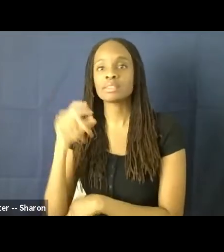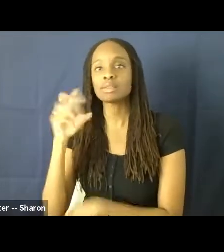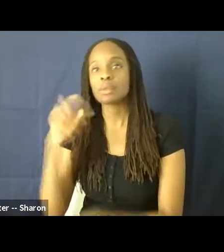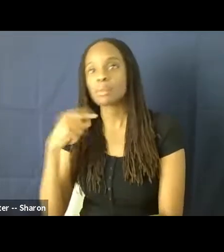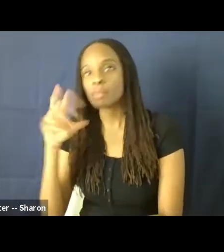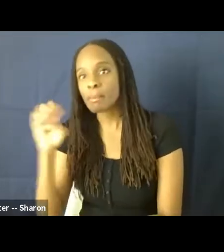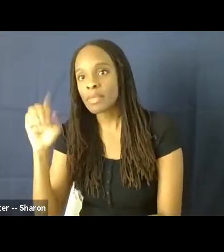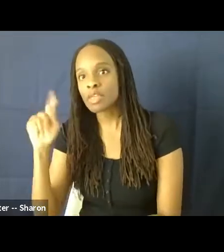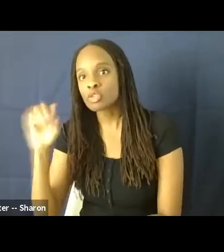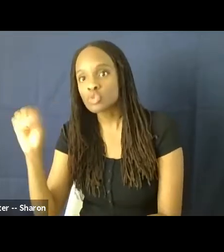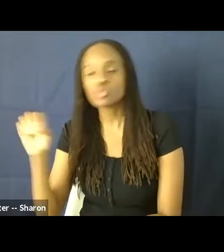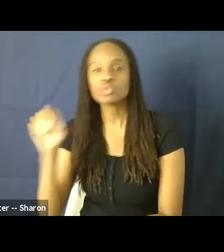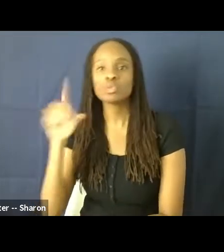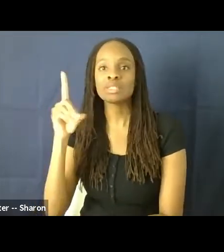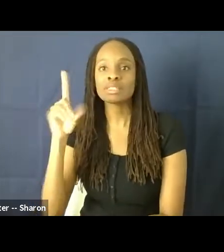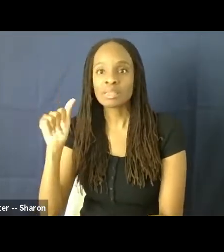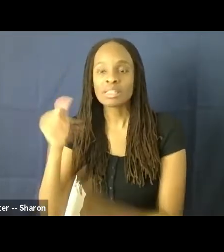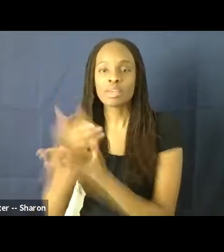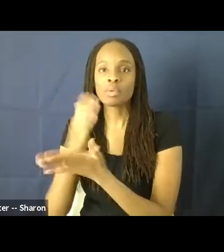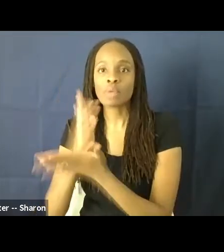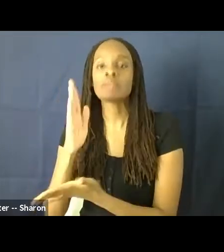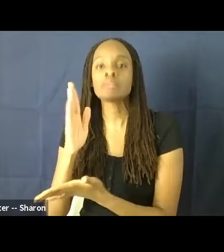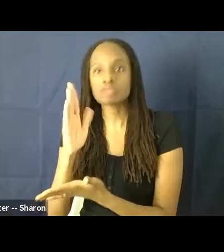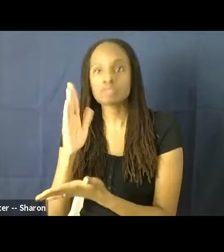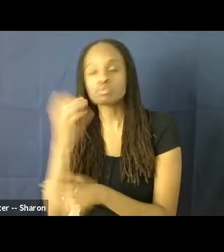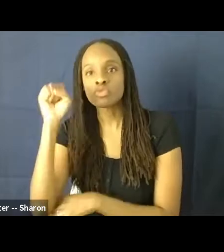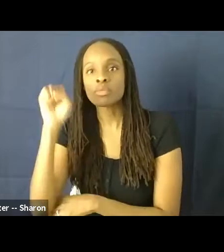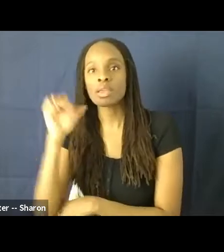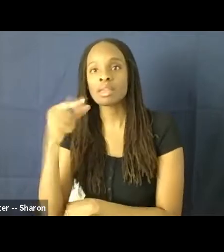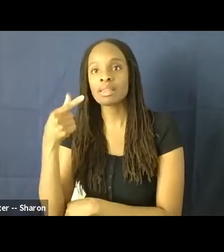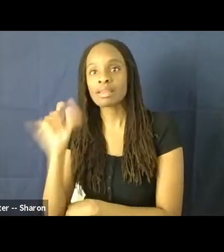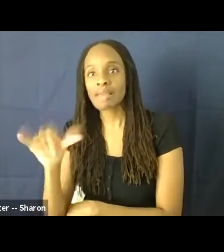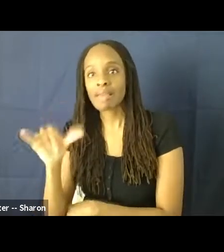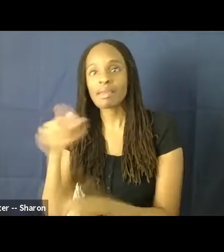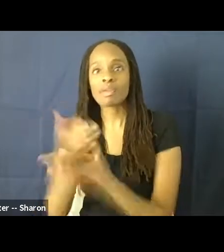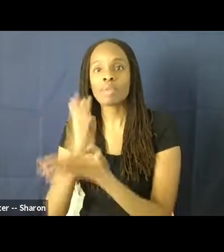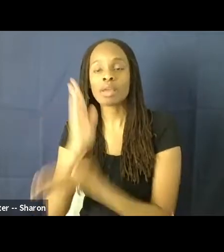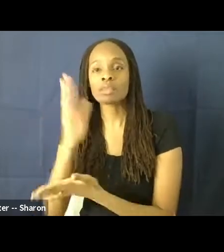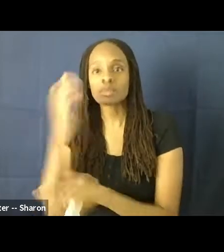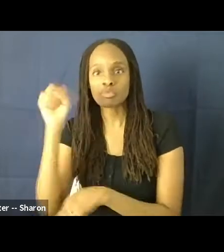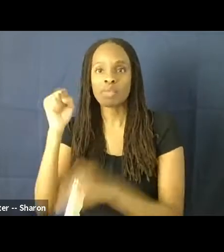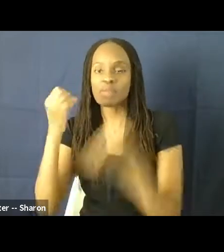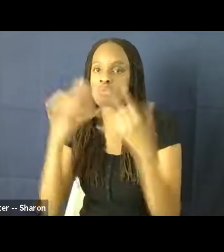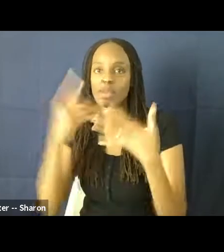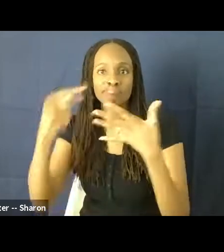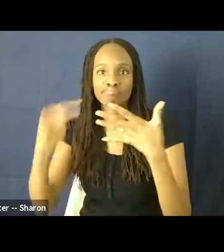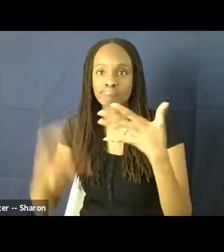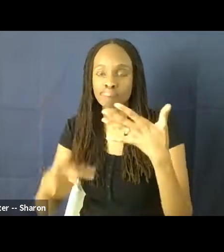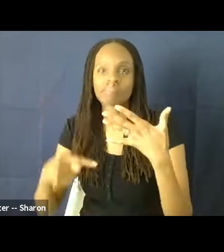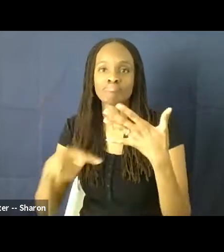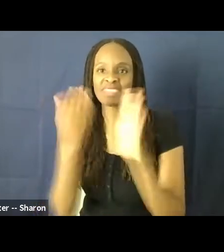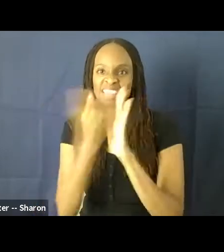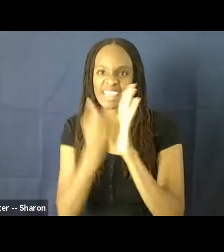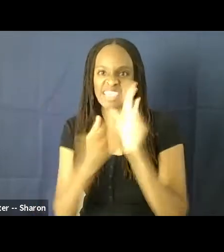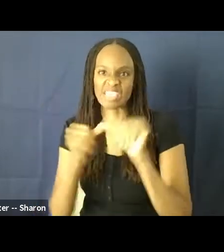disability rights movement, gay rights movement, among others. But that list continues on and on.